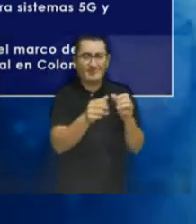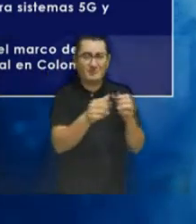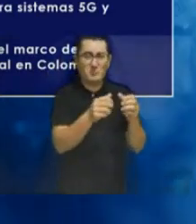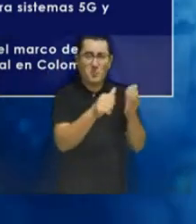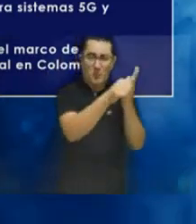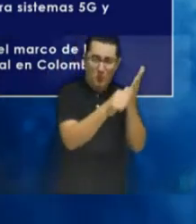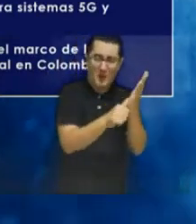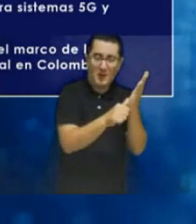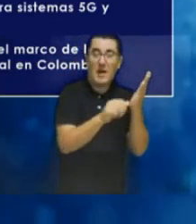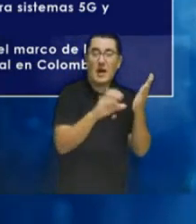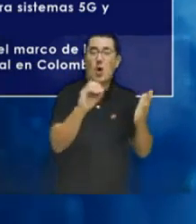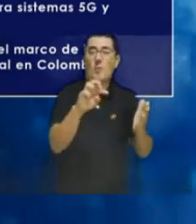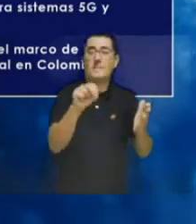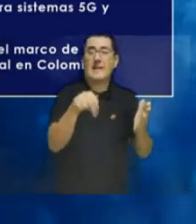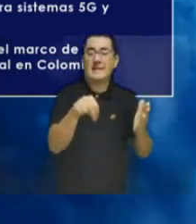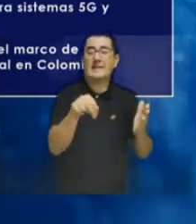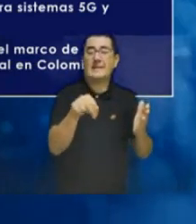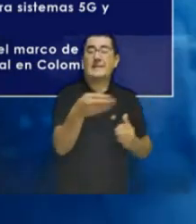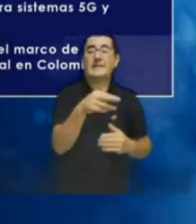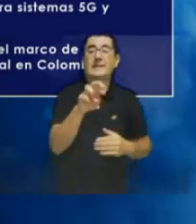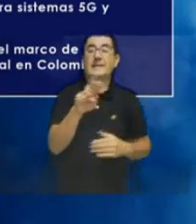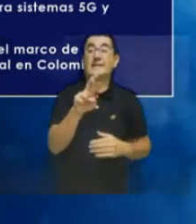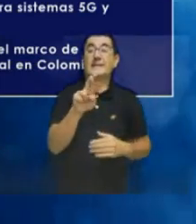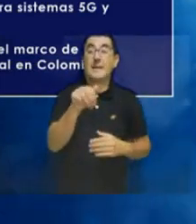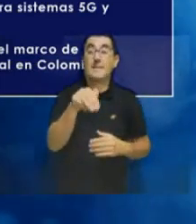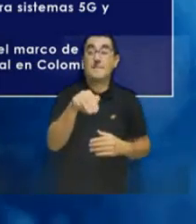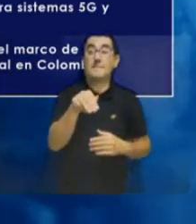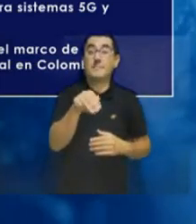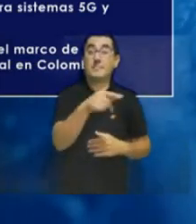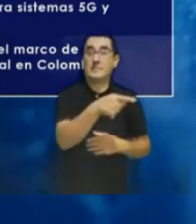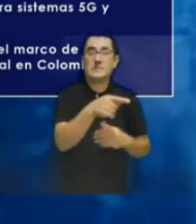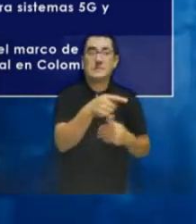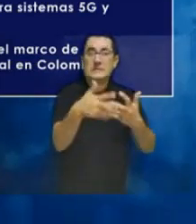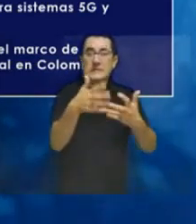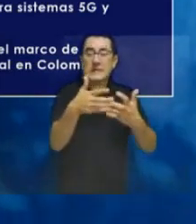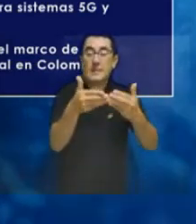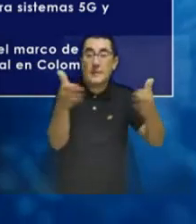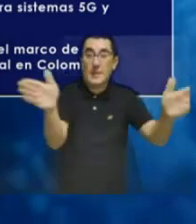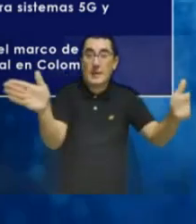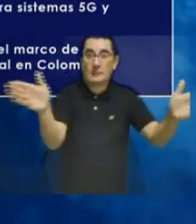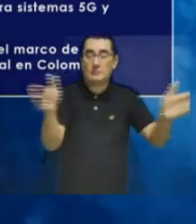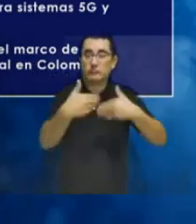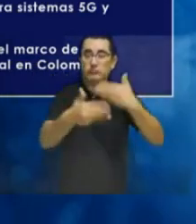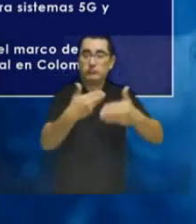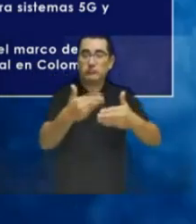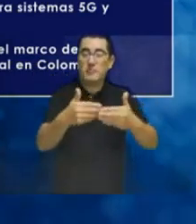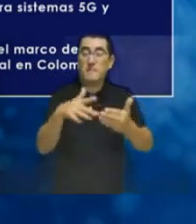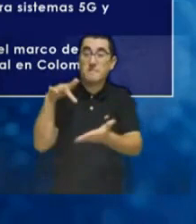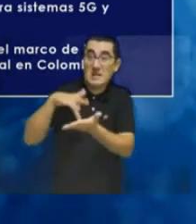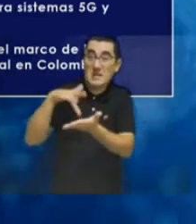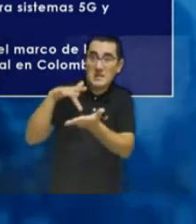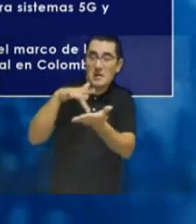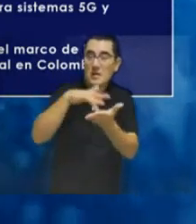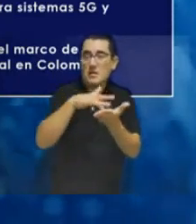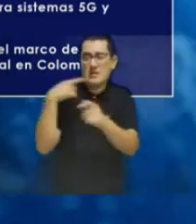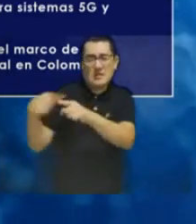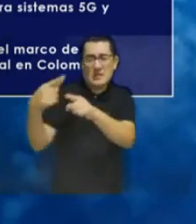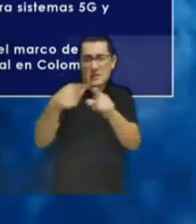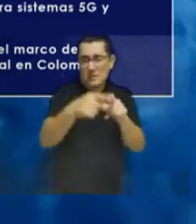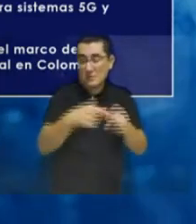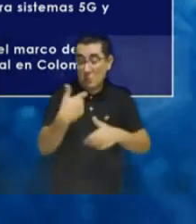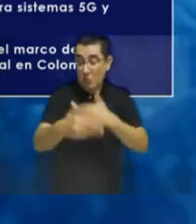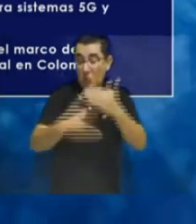we saw that this allowed to materialize open ecosystems and serve to promote the participation and cooperation of multiple